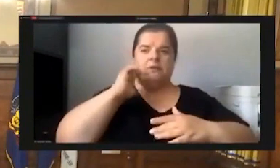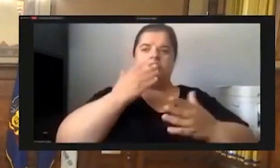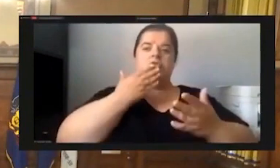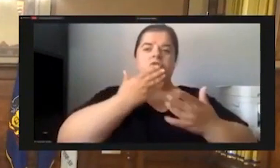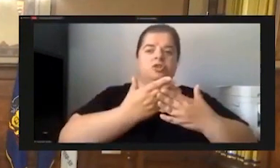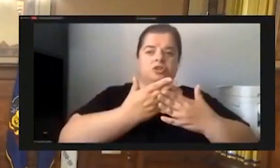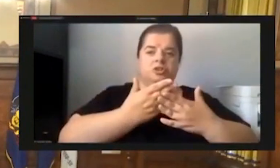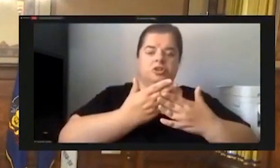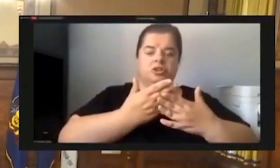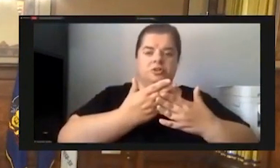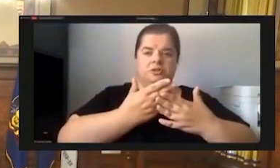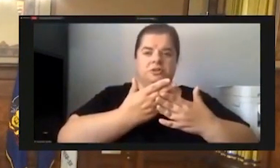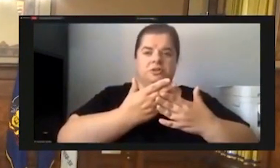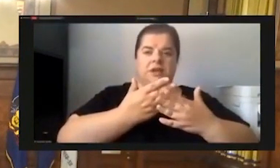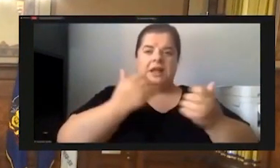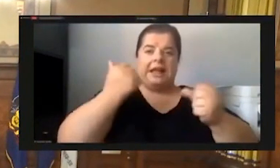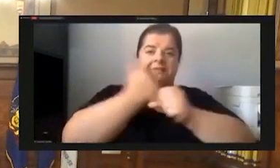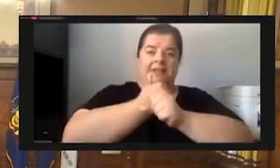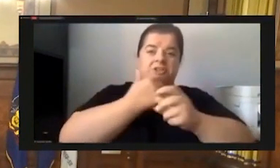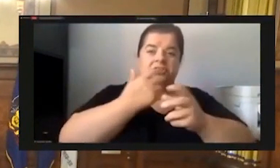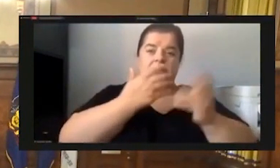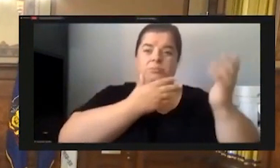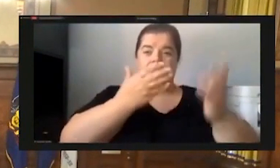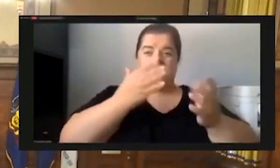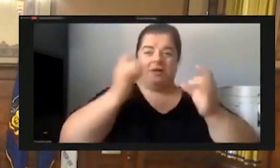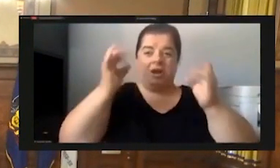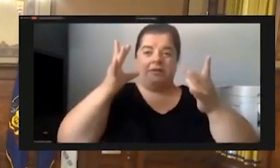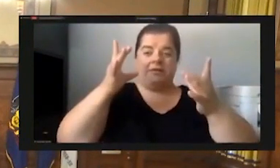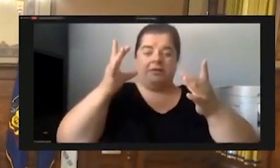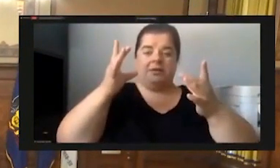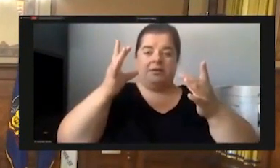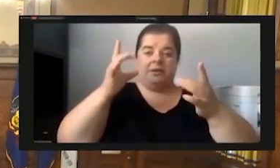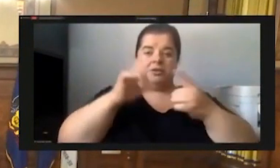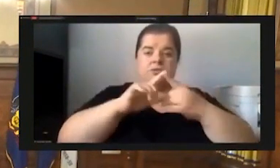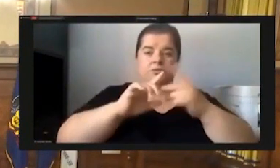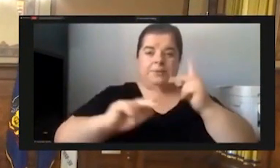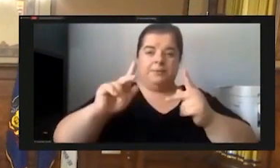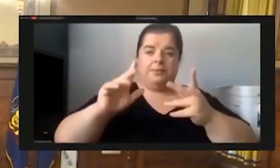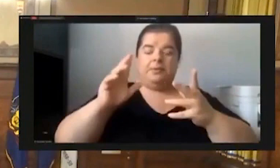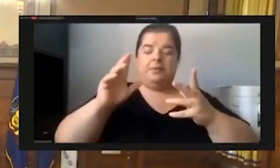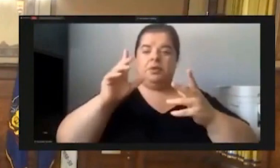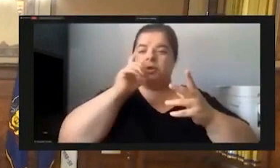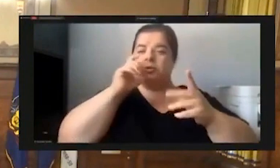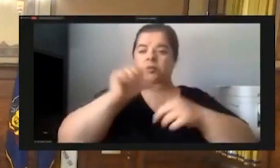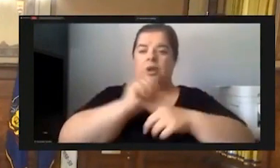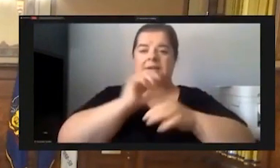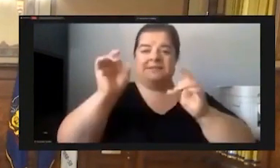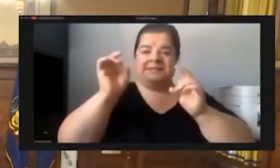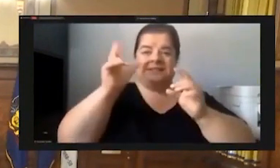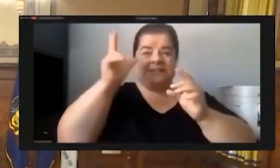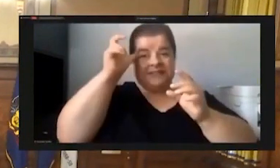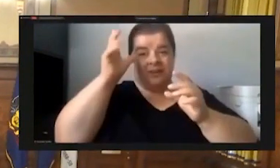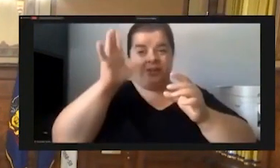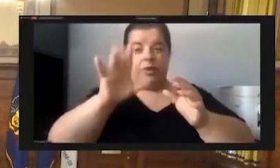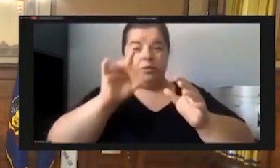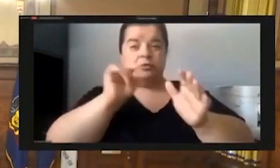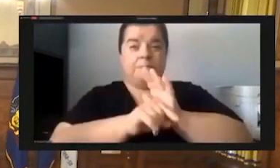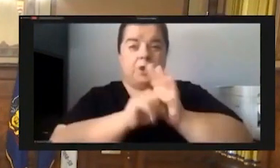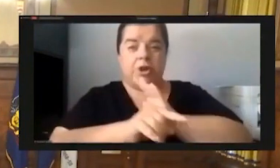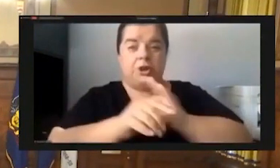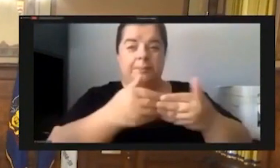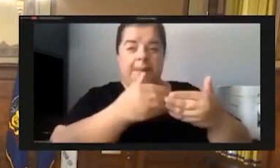avenger who brings wrath on those who practice evil. Yet, you let those murder babies in this city